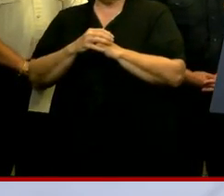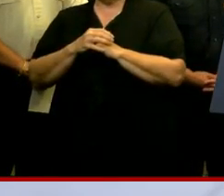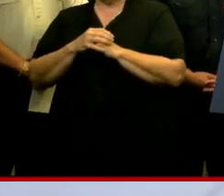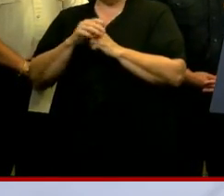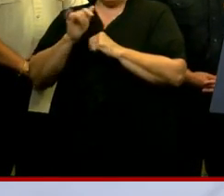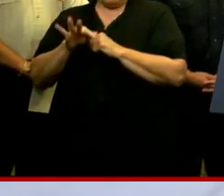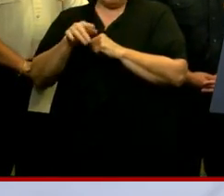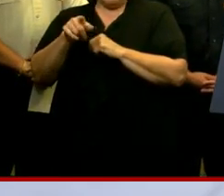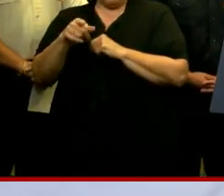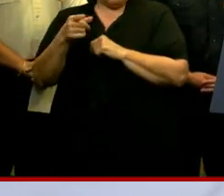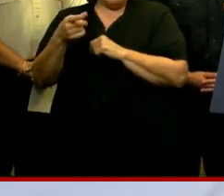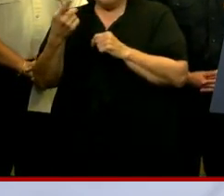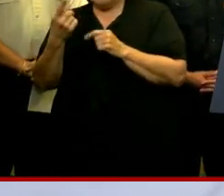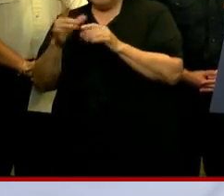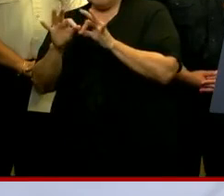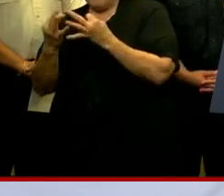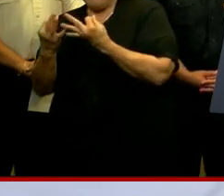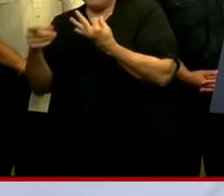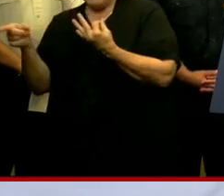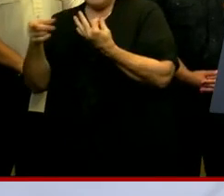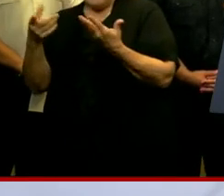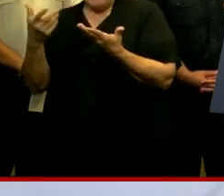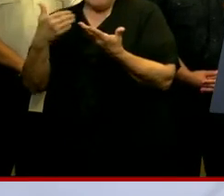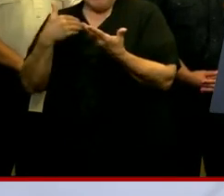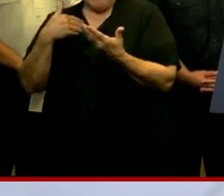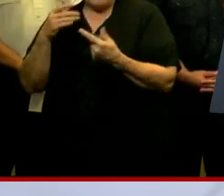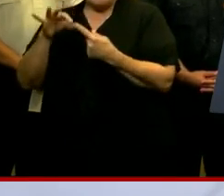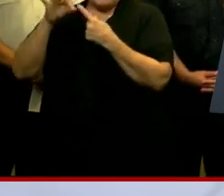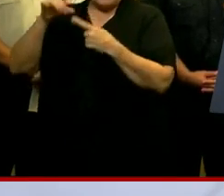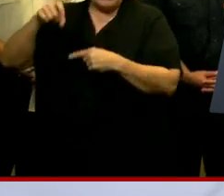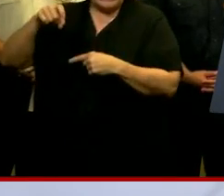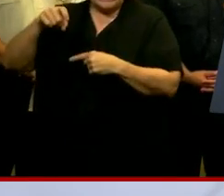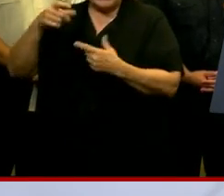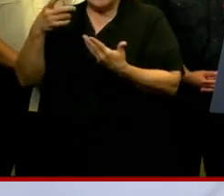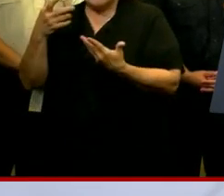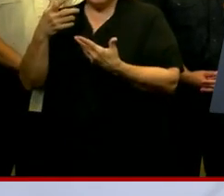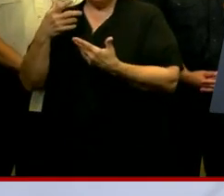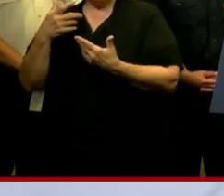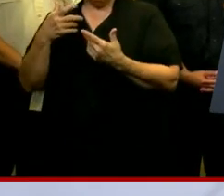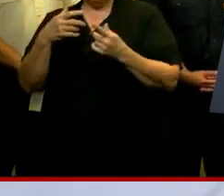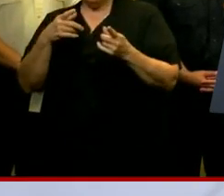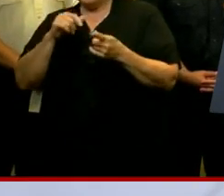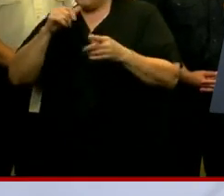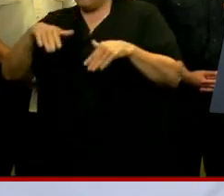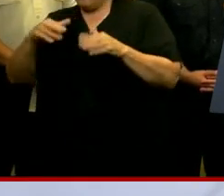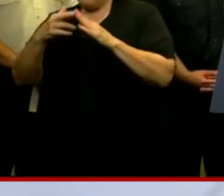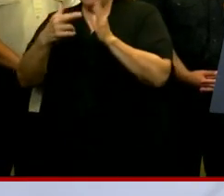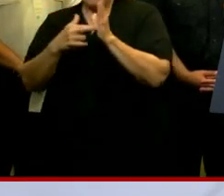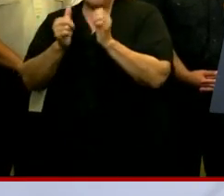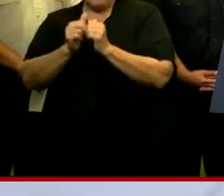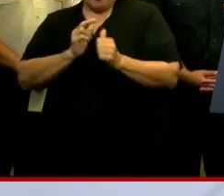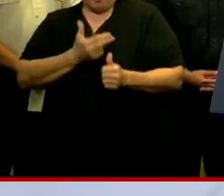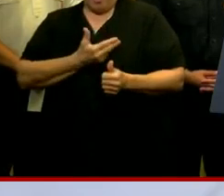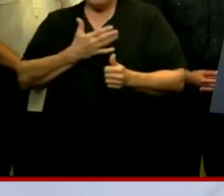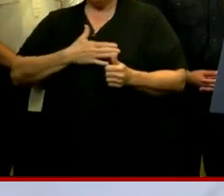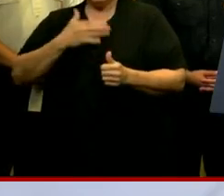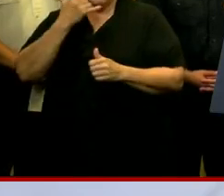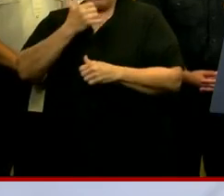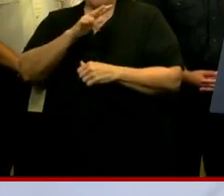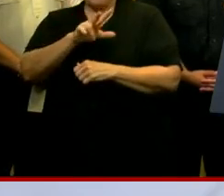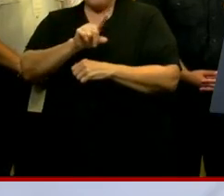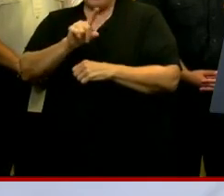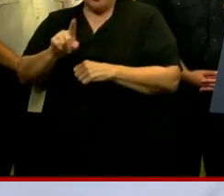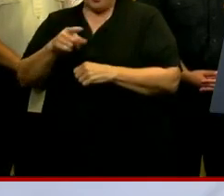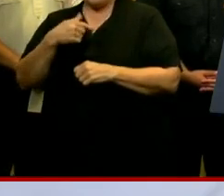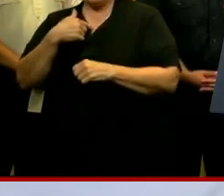are someone or a family member of someone who has medical special needs and you're not on our special needs registry, please call 311